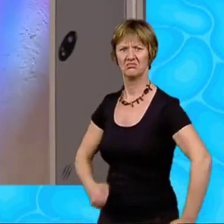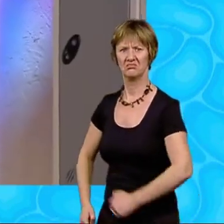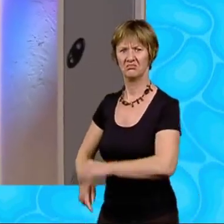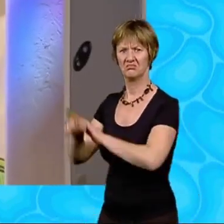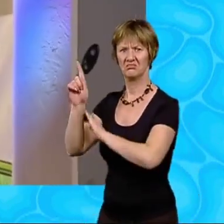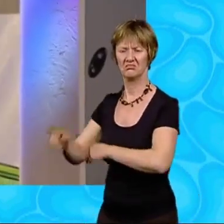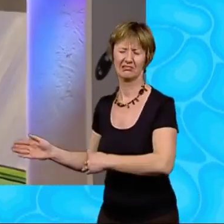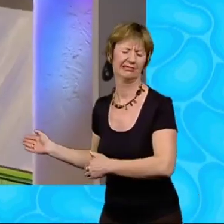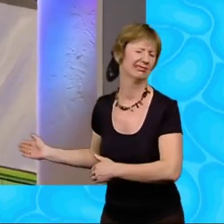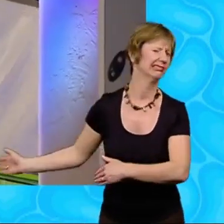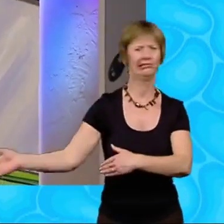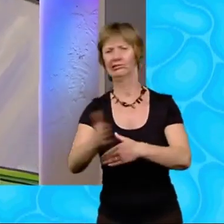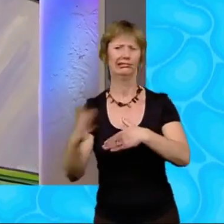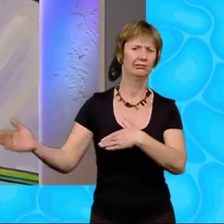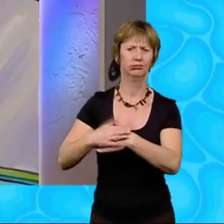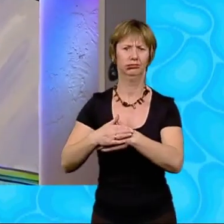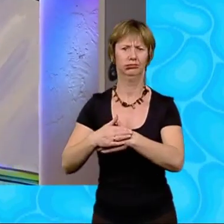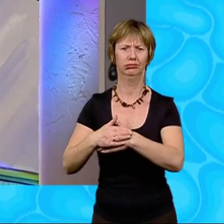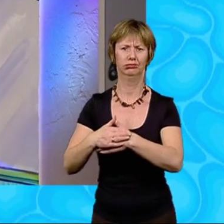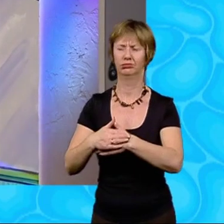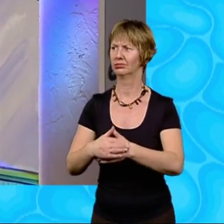Mrs Spratt slammed out of the classroom.